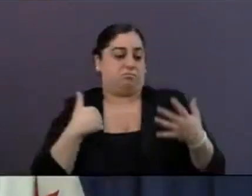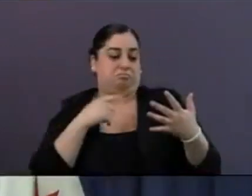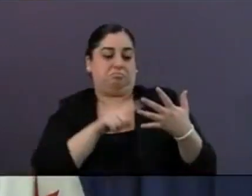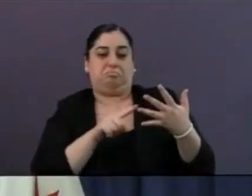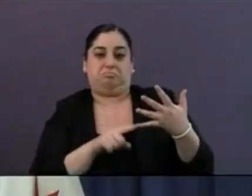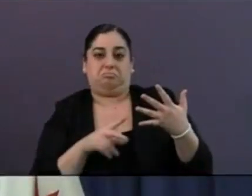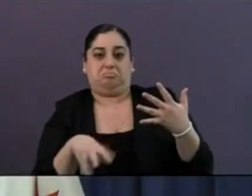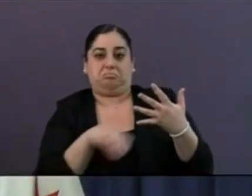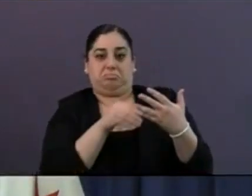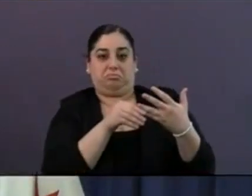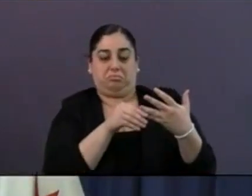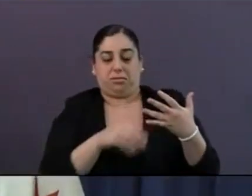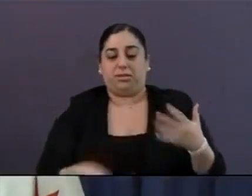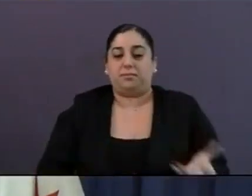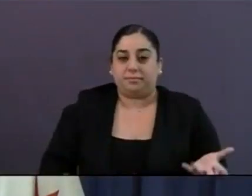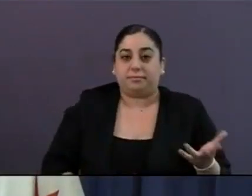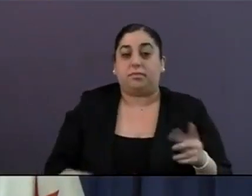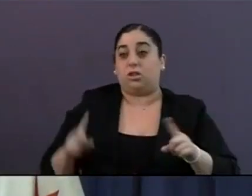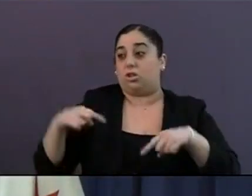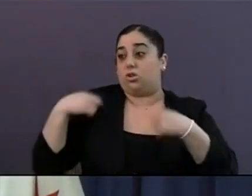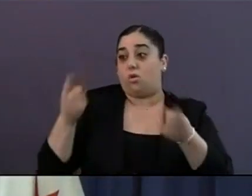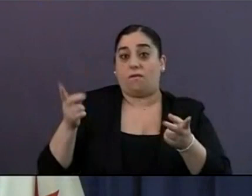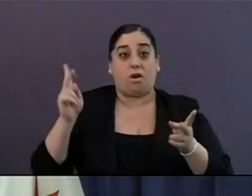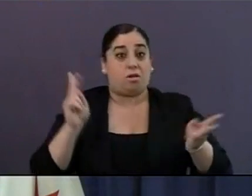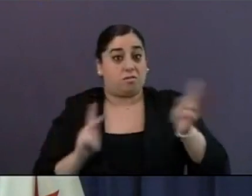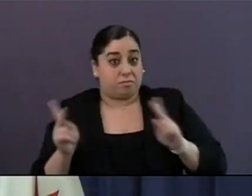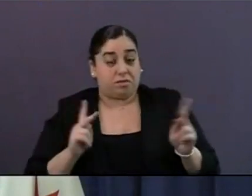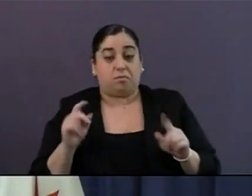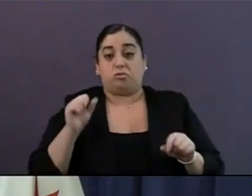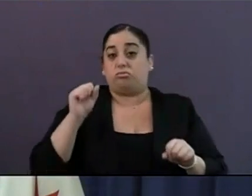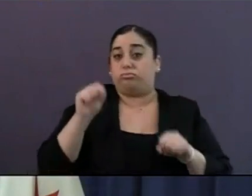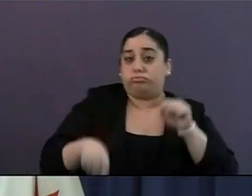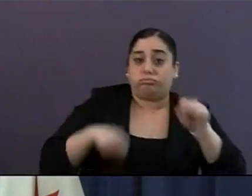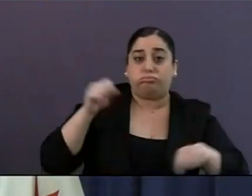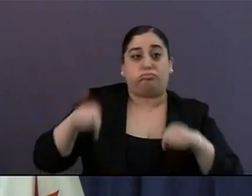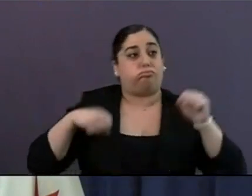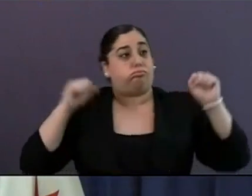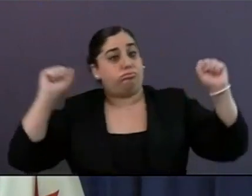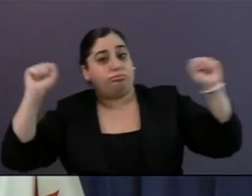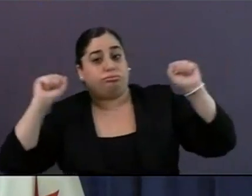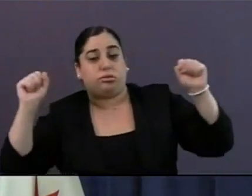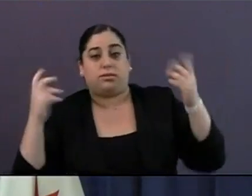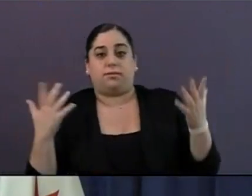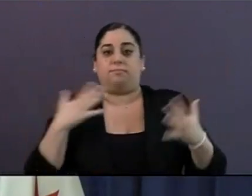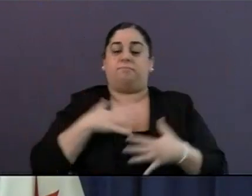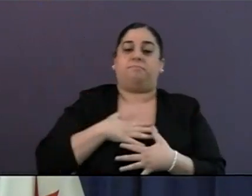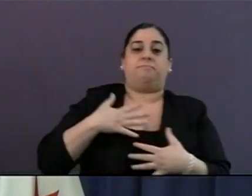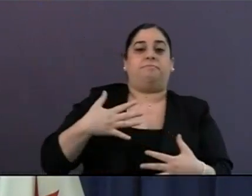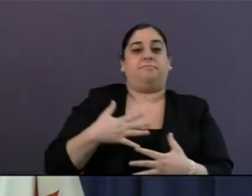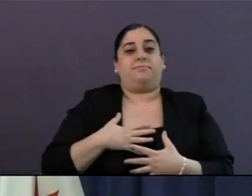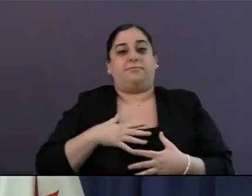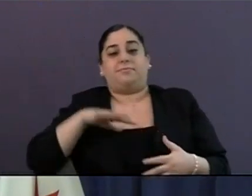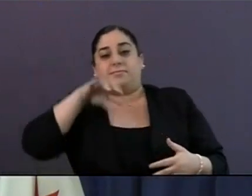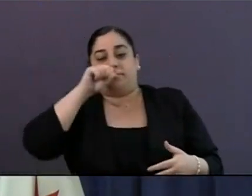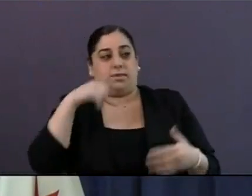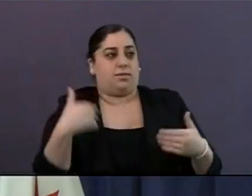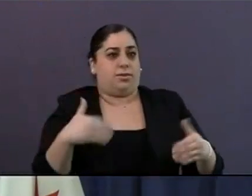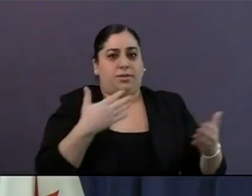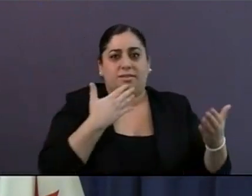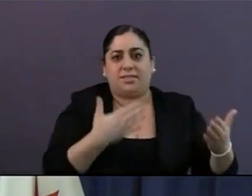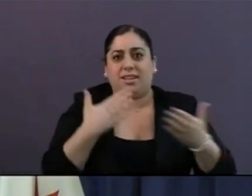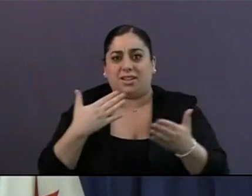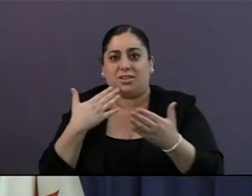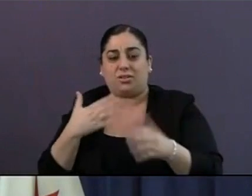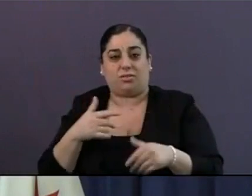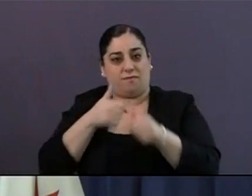practice physical distancing and of course get the much needed fresh air. So thank you to everybody who has submitted your feedback